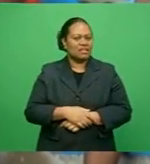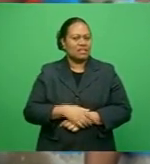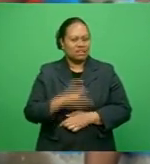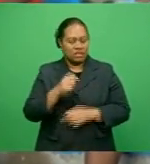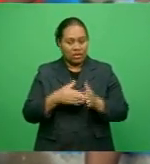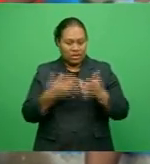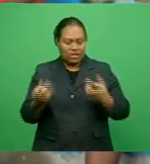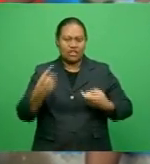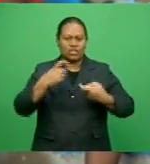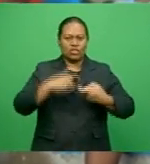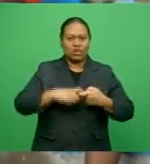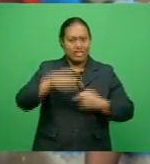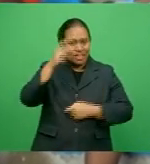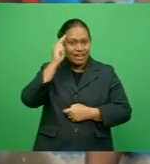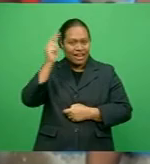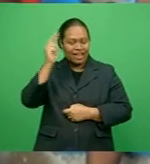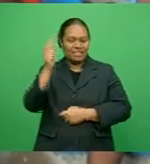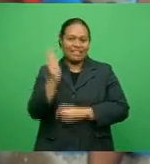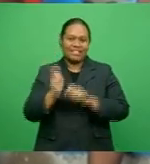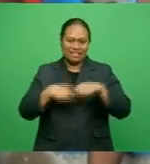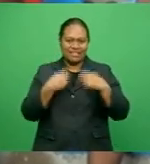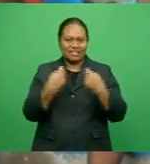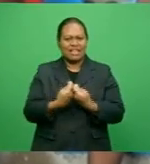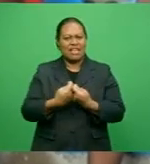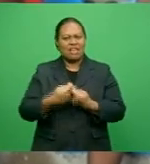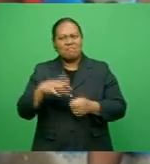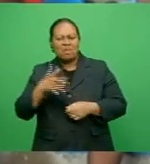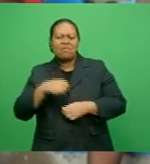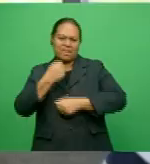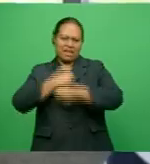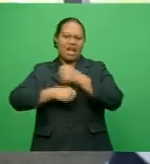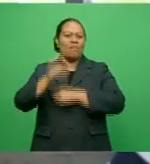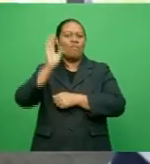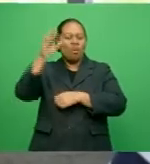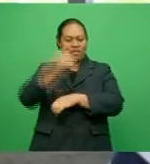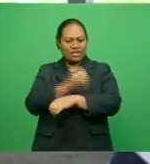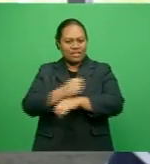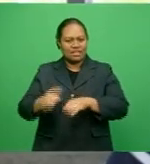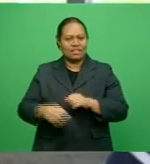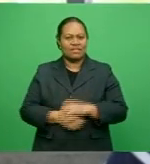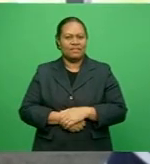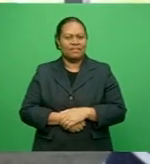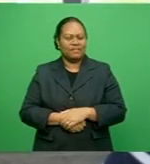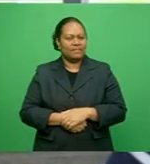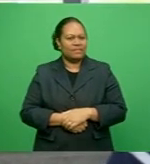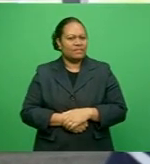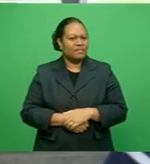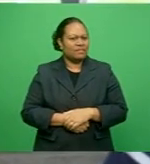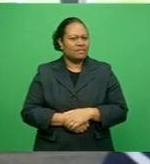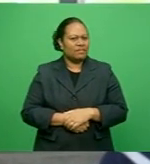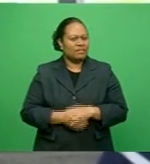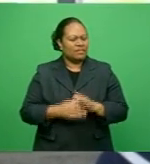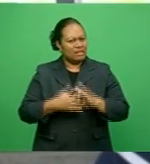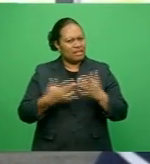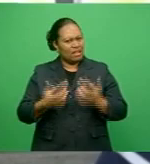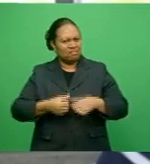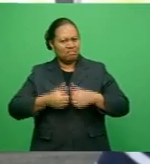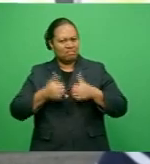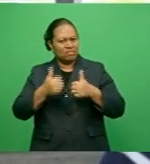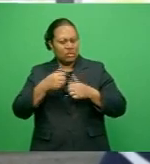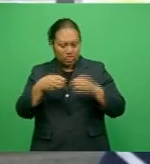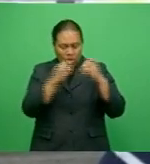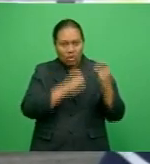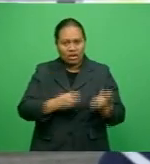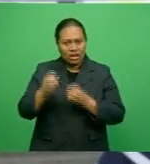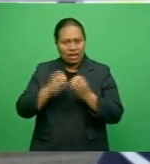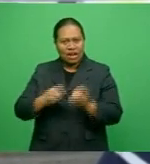they can join our national team and even some overseas rugby clubs I commend local rugby organisers